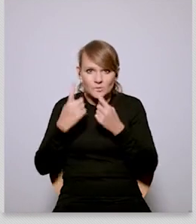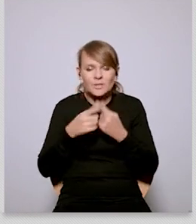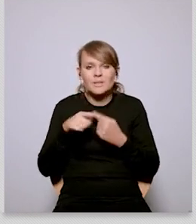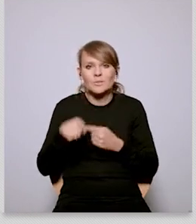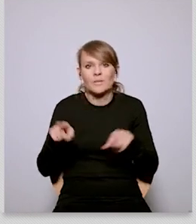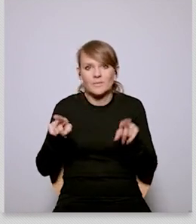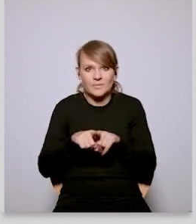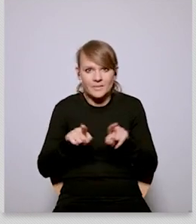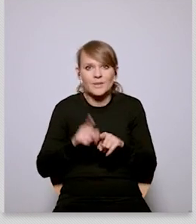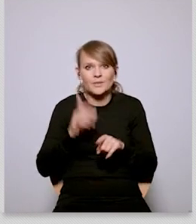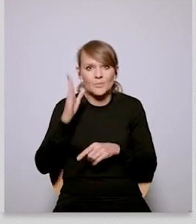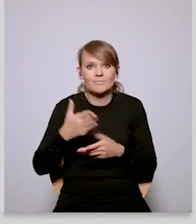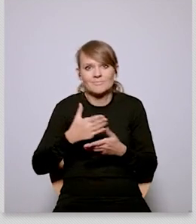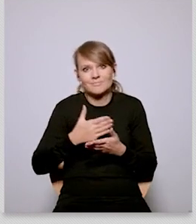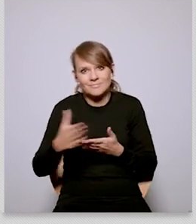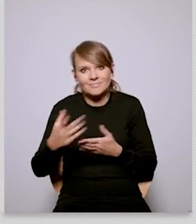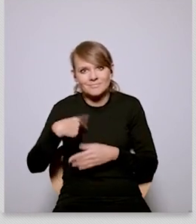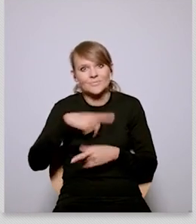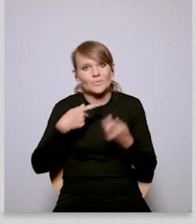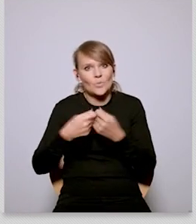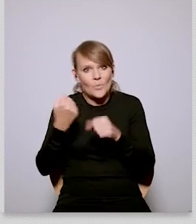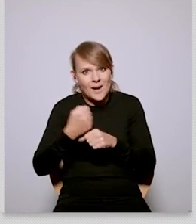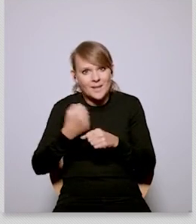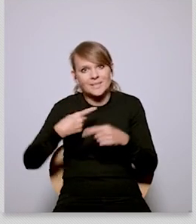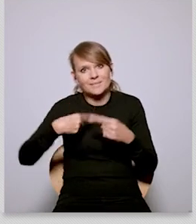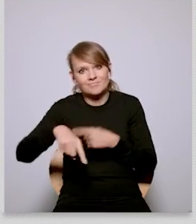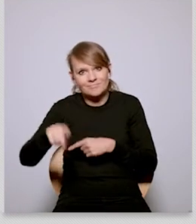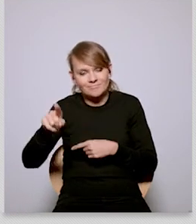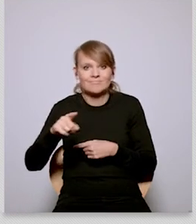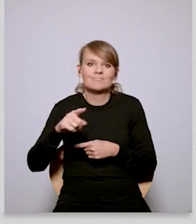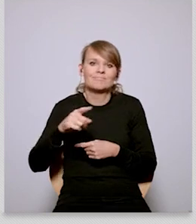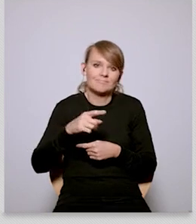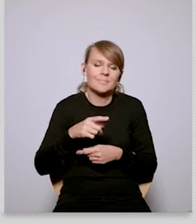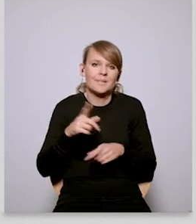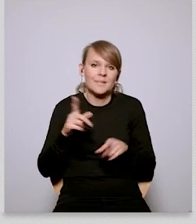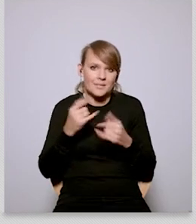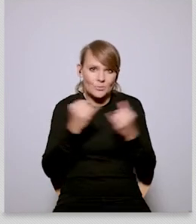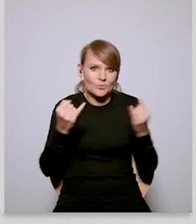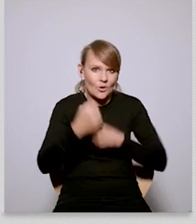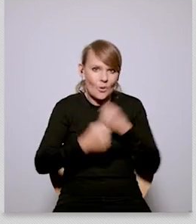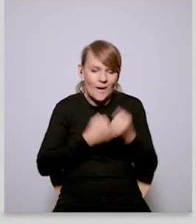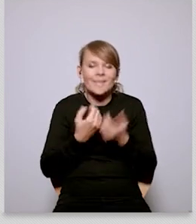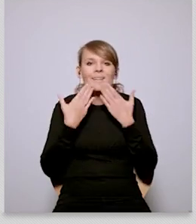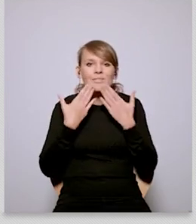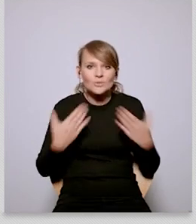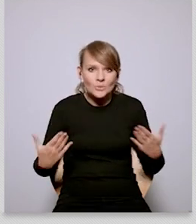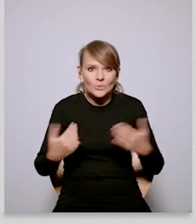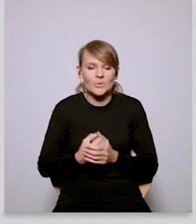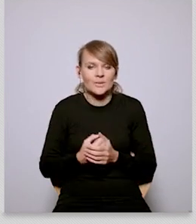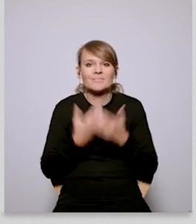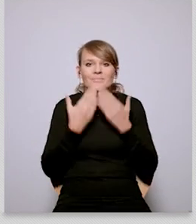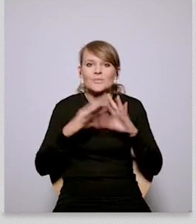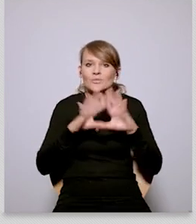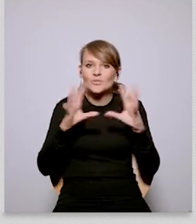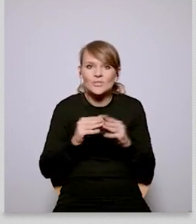actually taking place so we'll be driven by this goal in the months to come and we will do